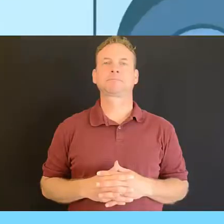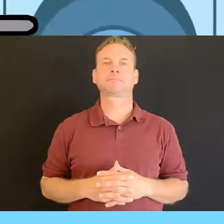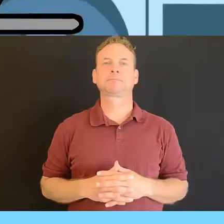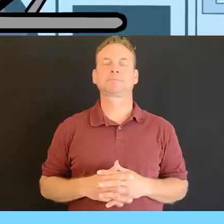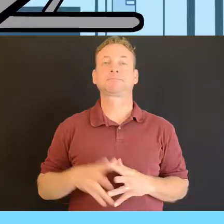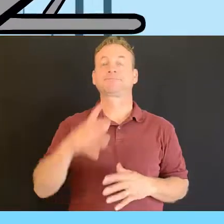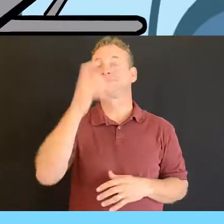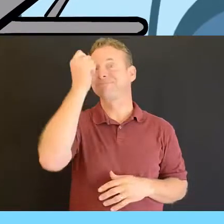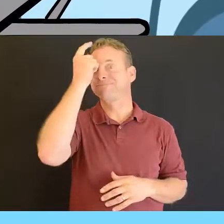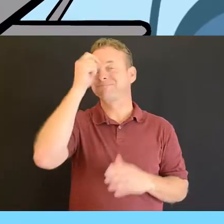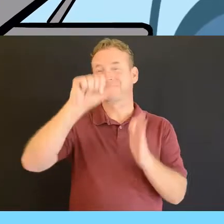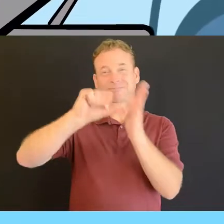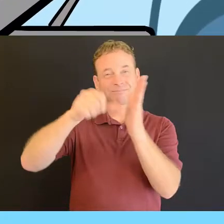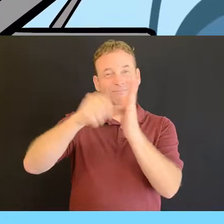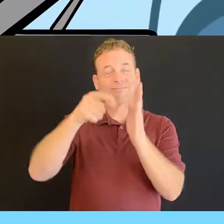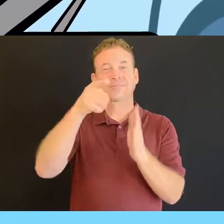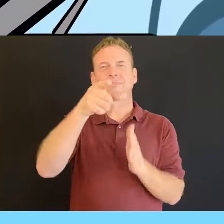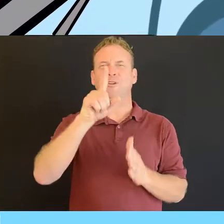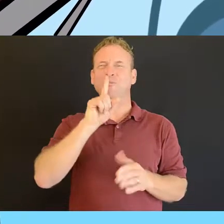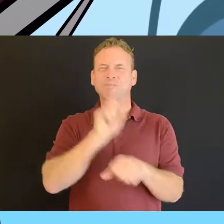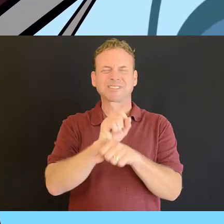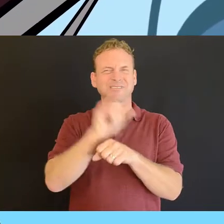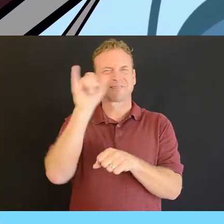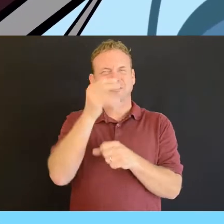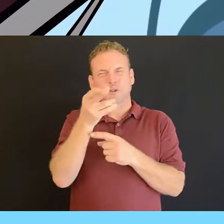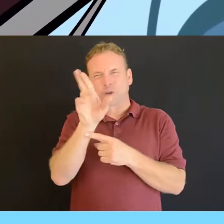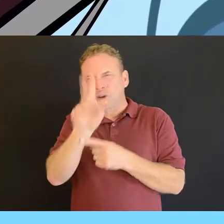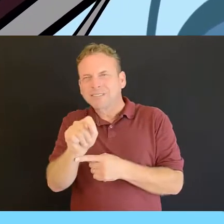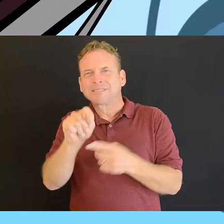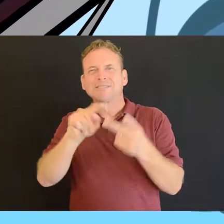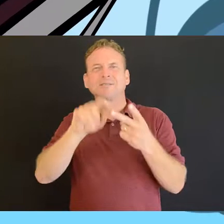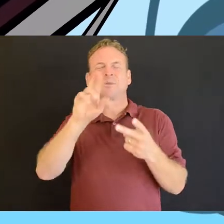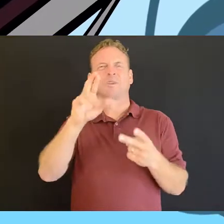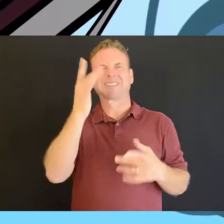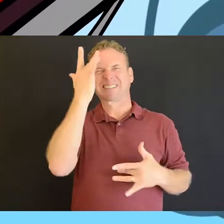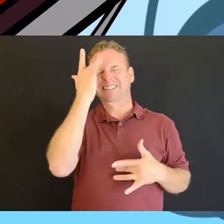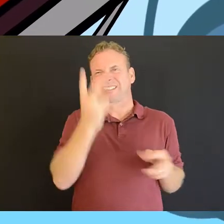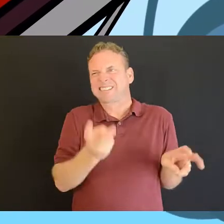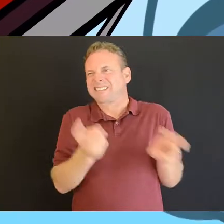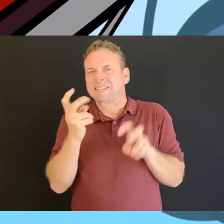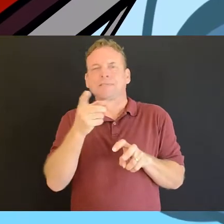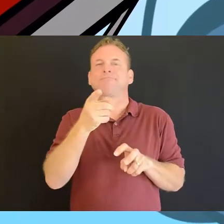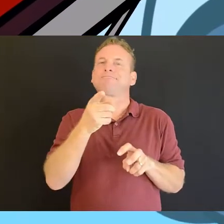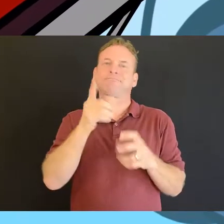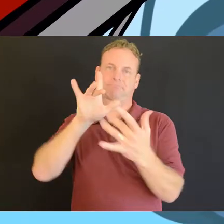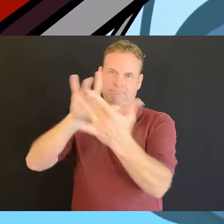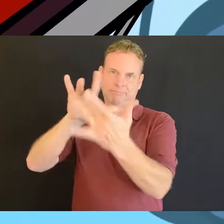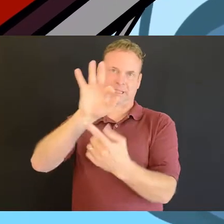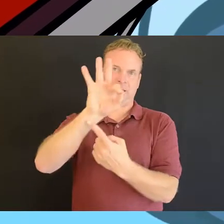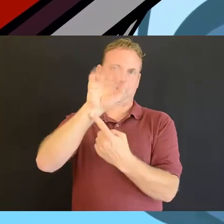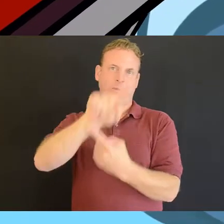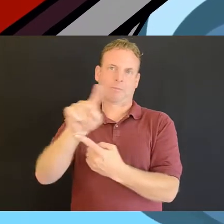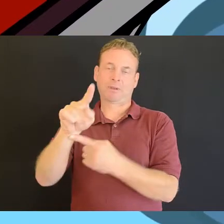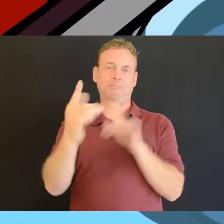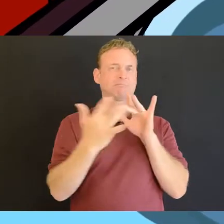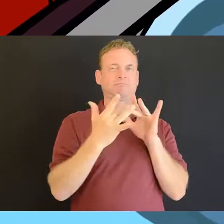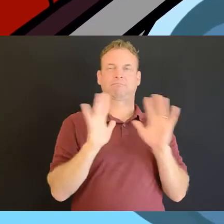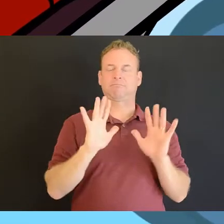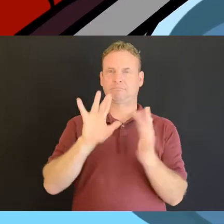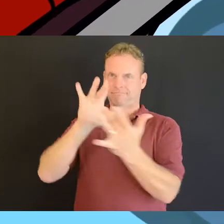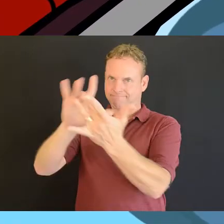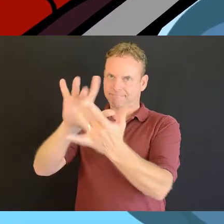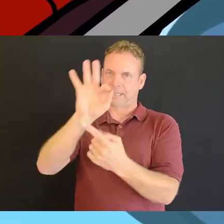We'd like to point out that if you're ever so sick or hurt that your life is in danger, you or someone should call